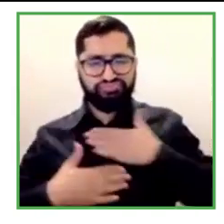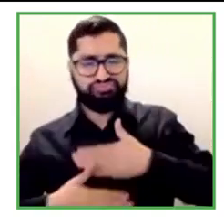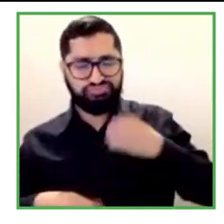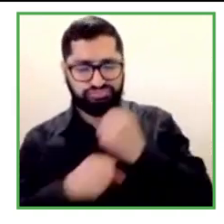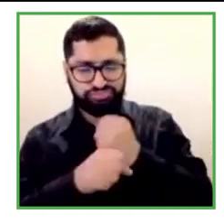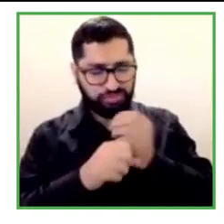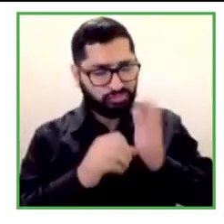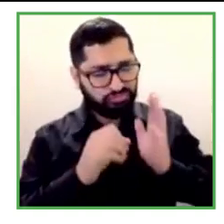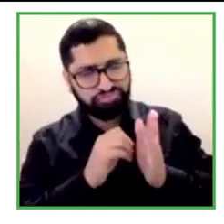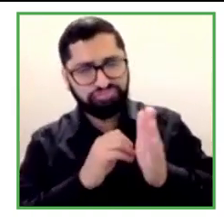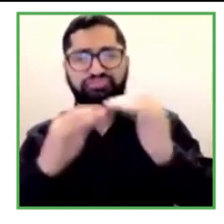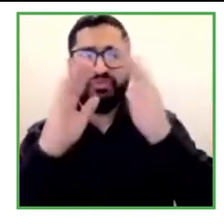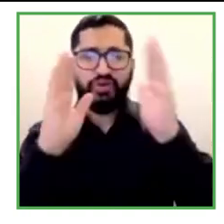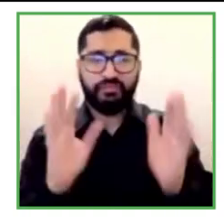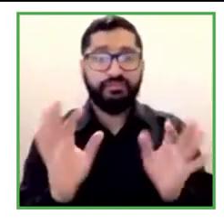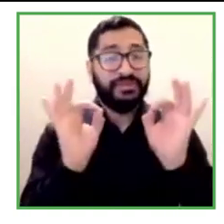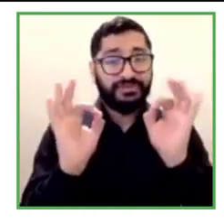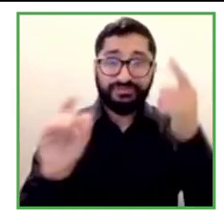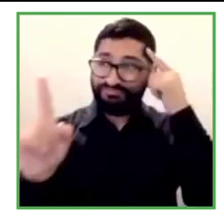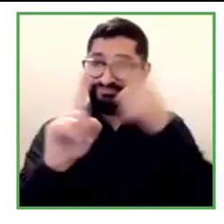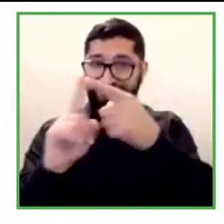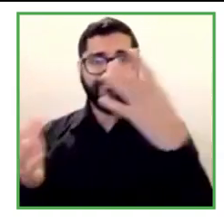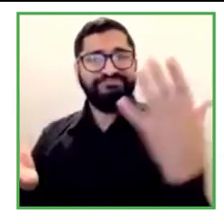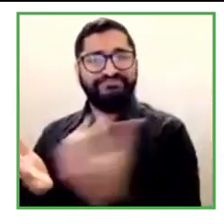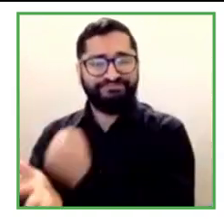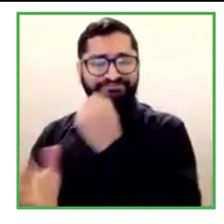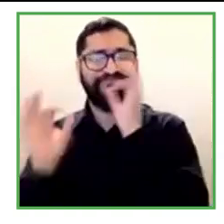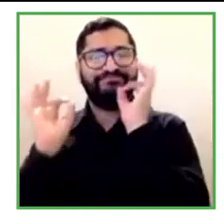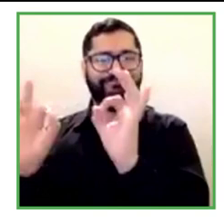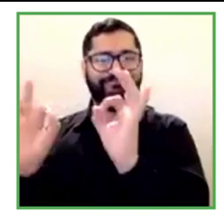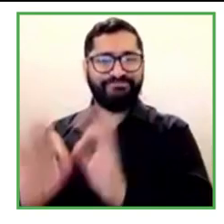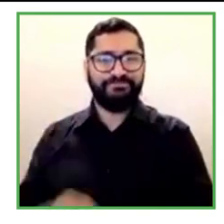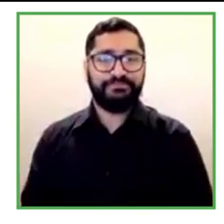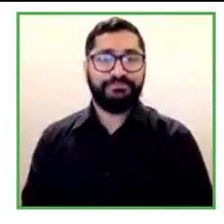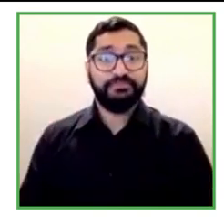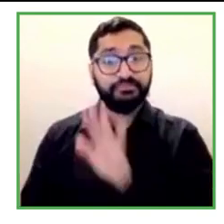what we're doing and to achieve the results we expect.